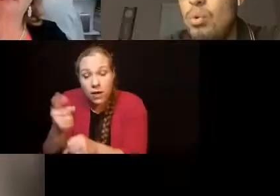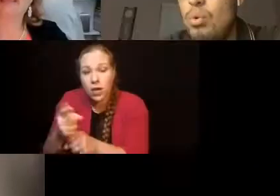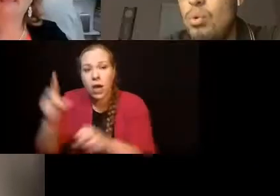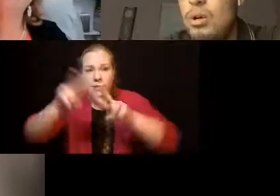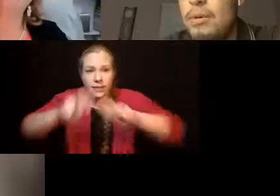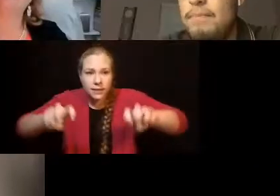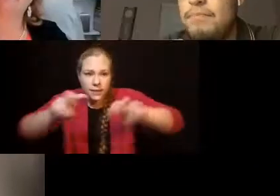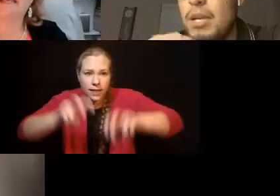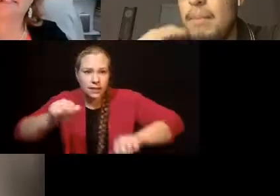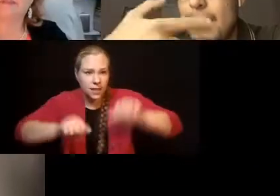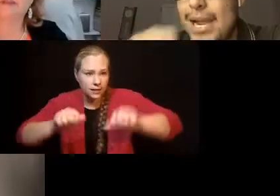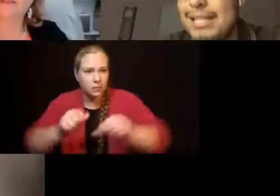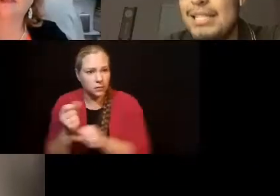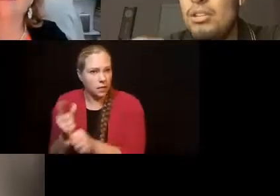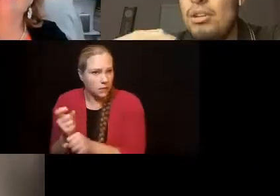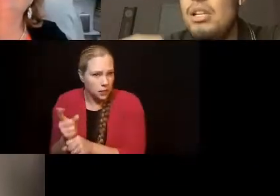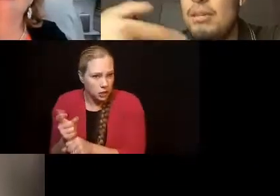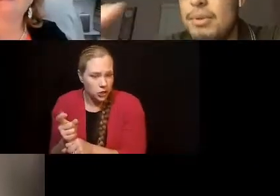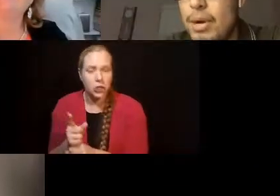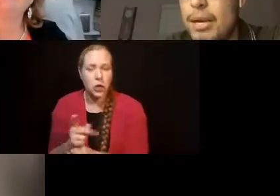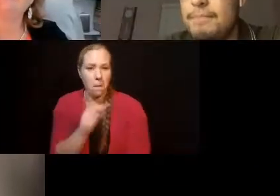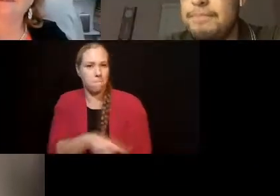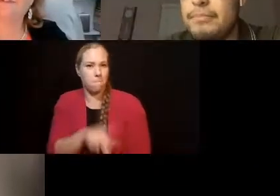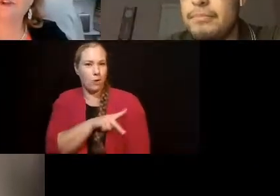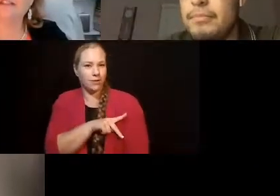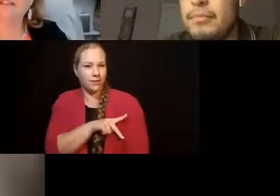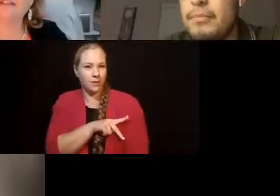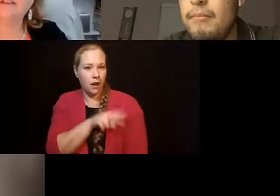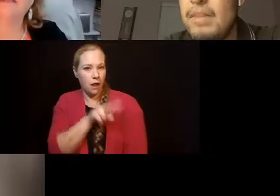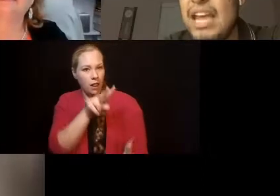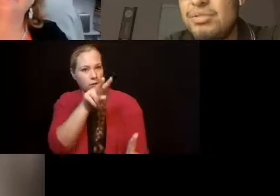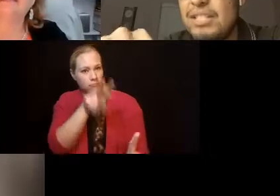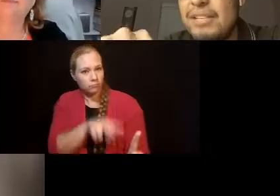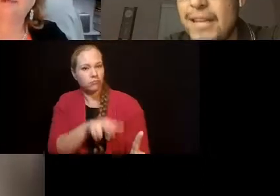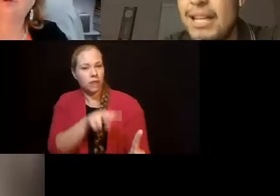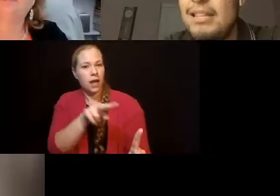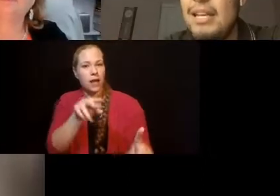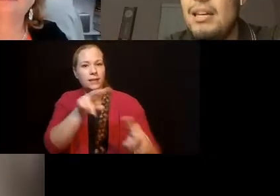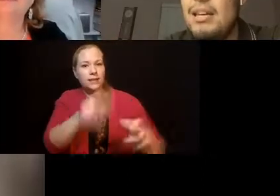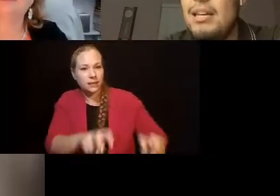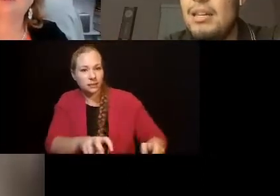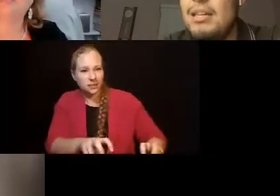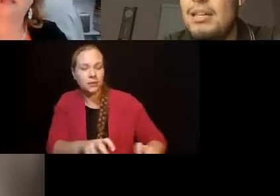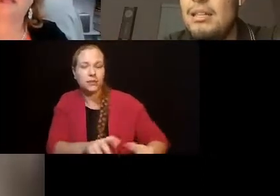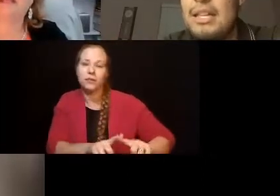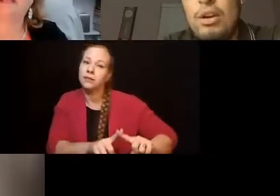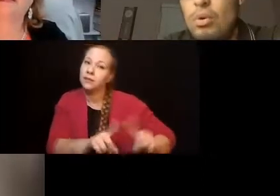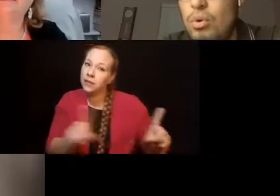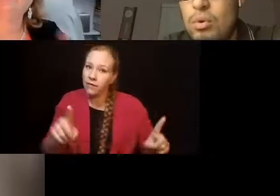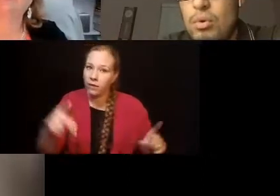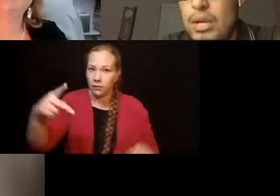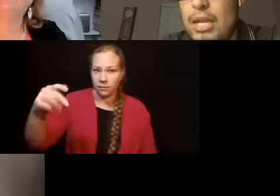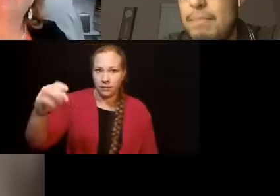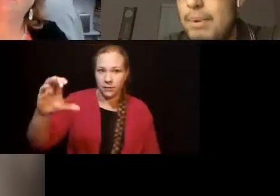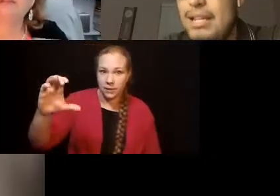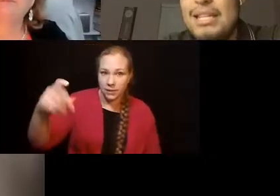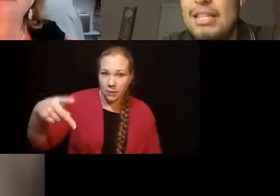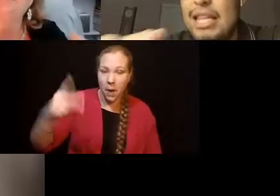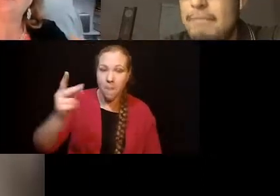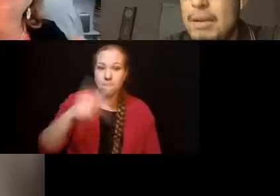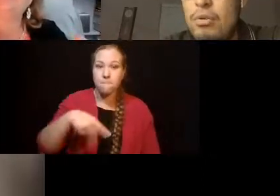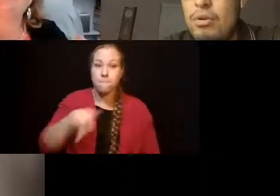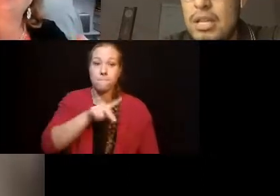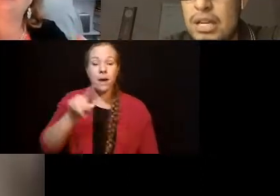planned assessment, that is different than a typical person-centered planning. A